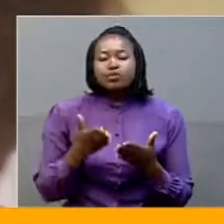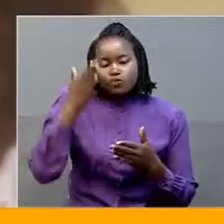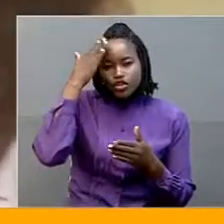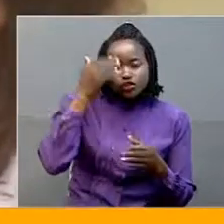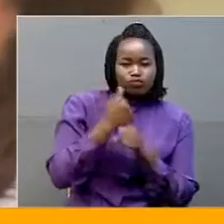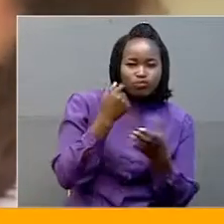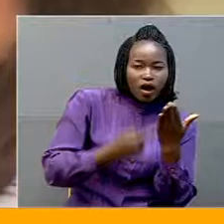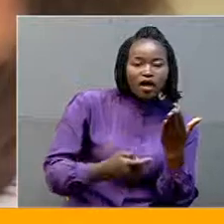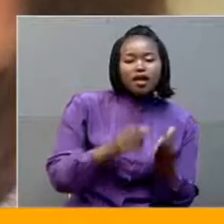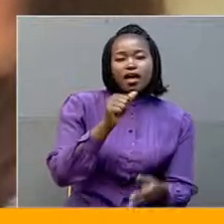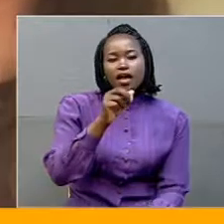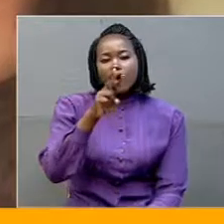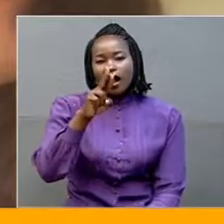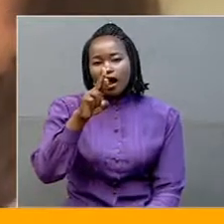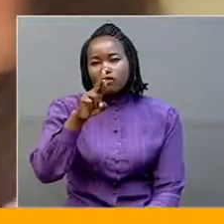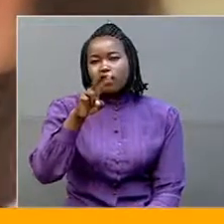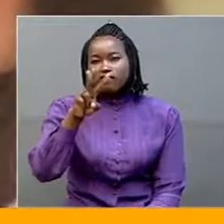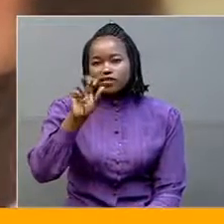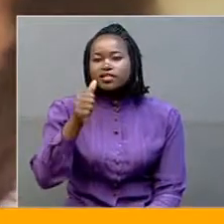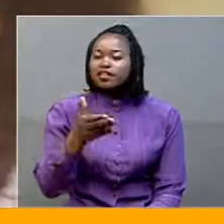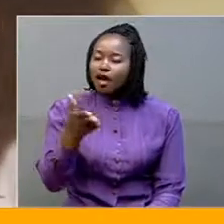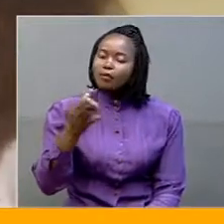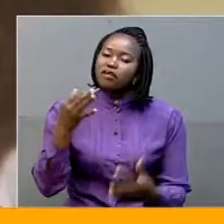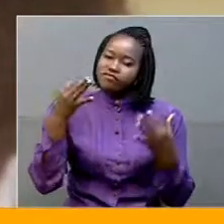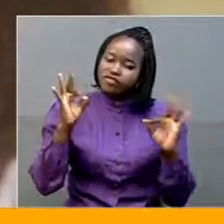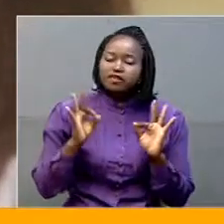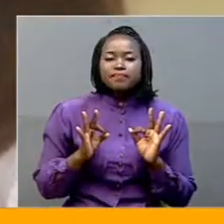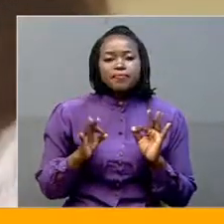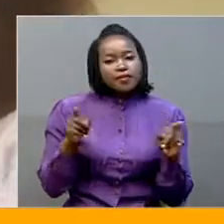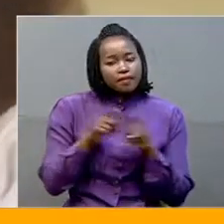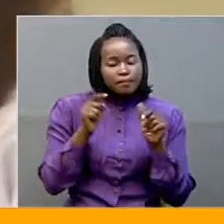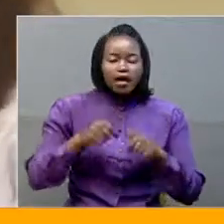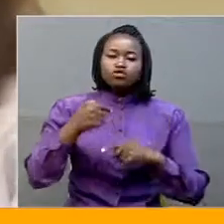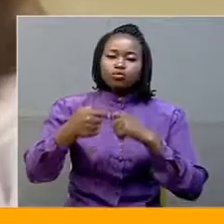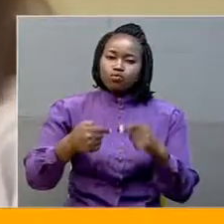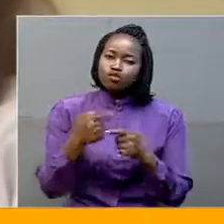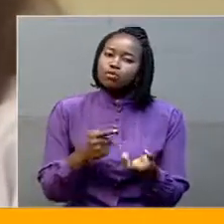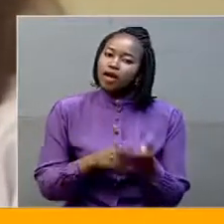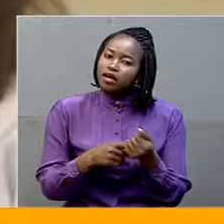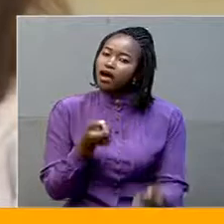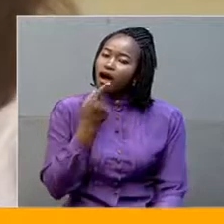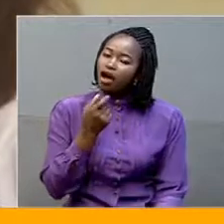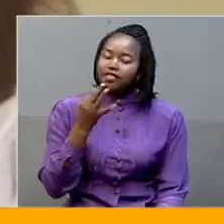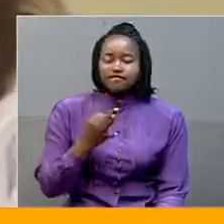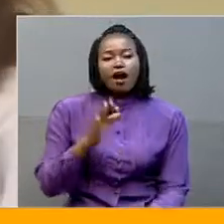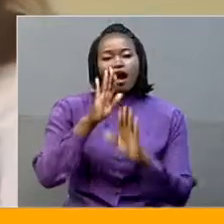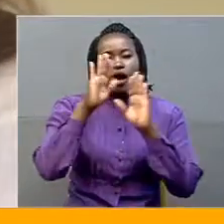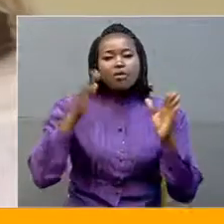they're even for free. But those opportunities need to be taken and that's why I really appreciate...